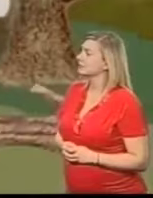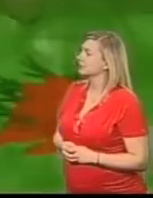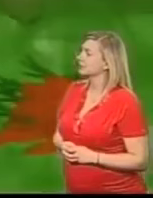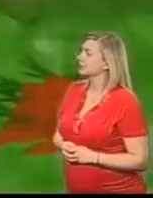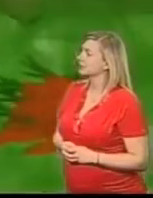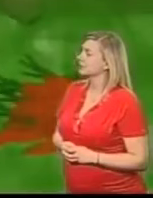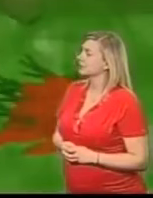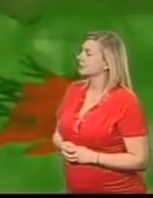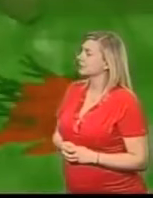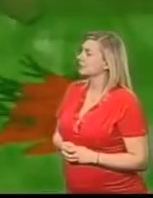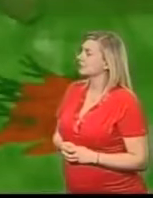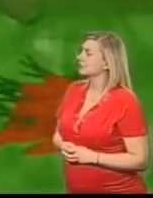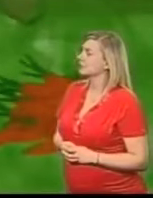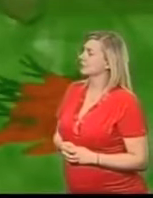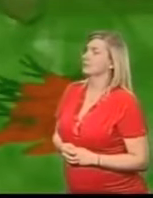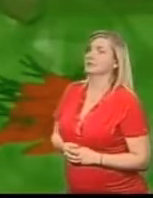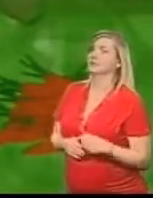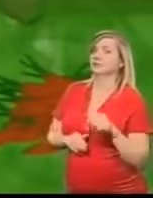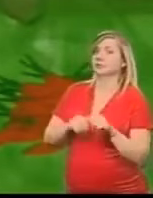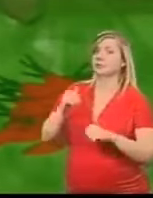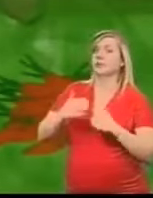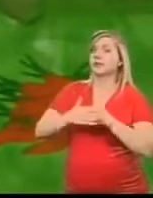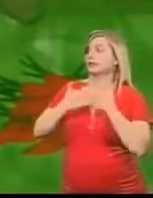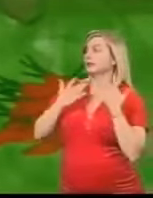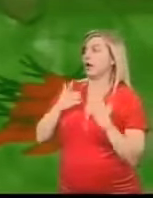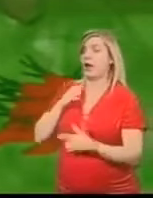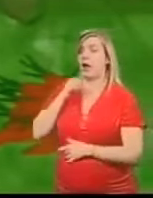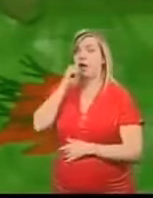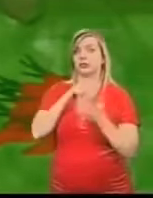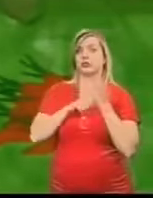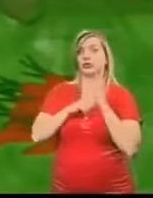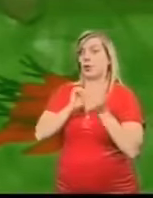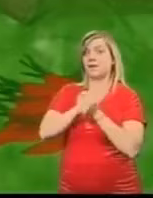The next day Porker showed his friends His new skills